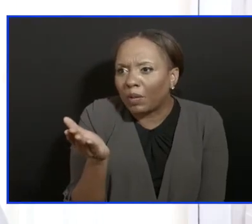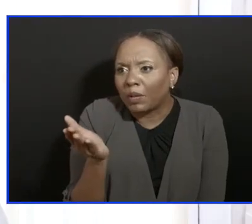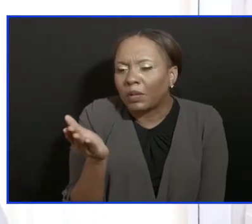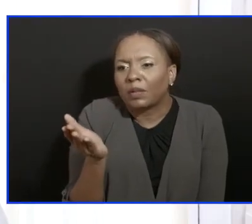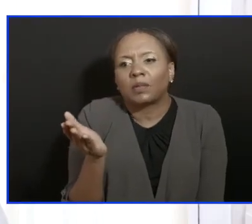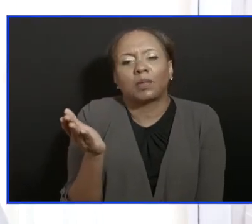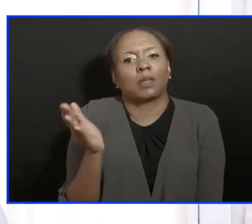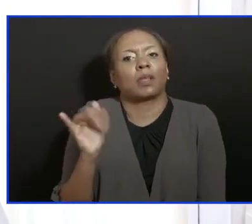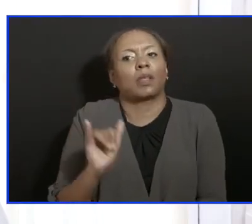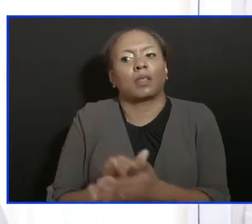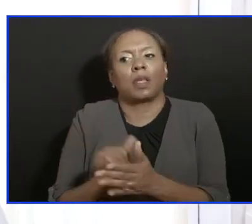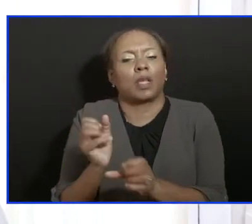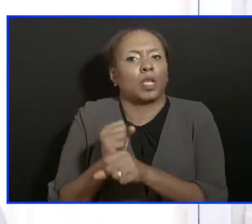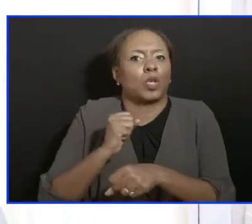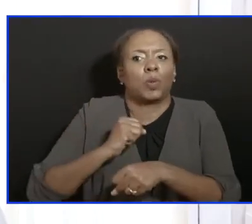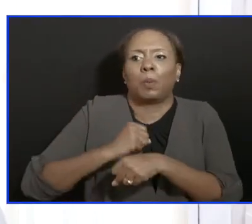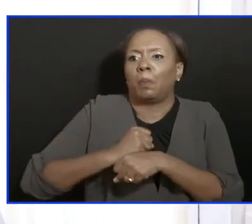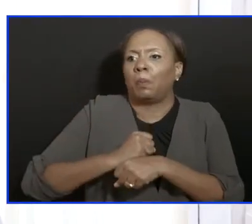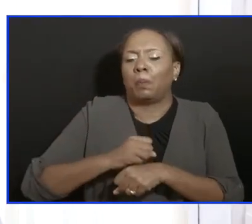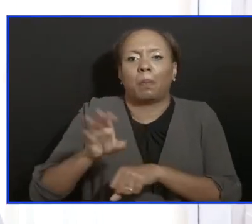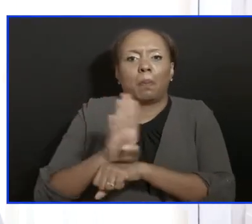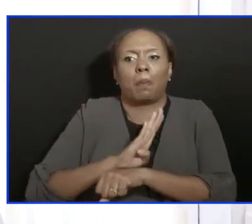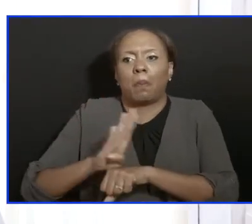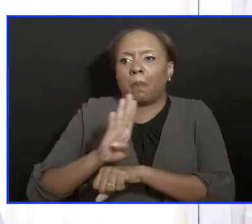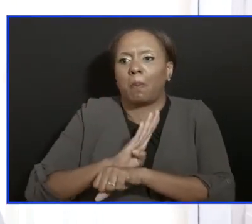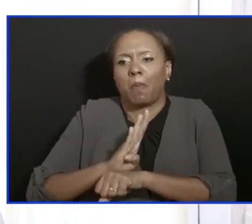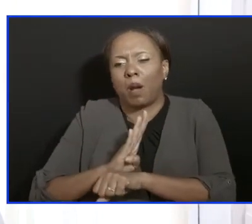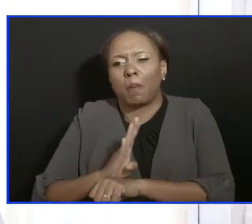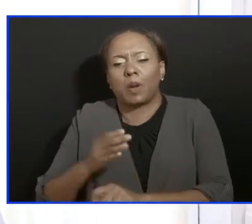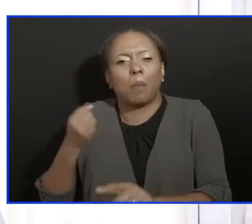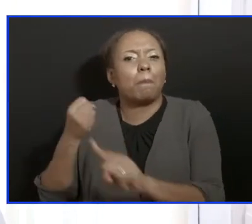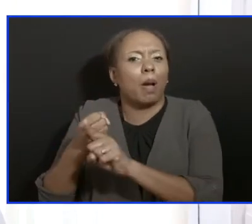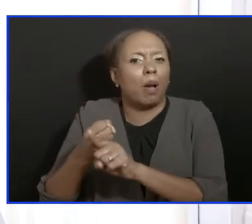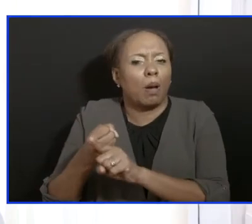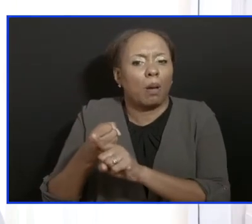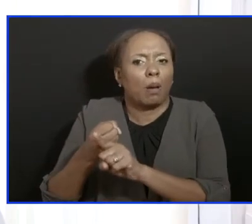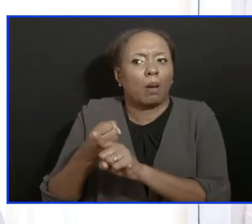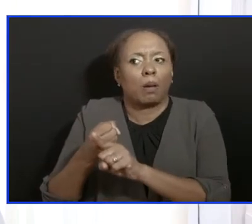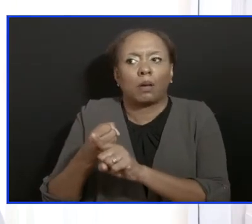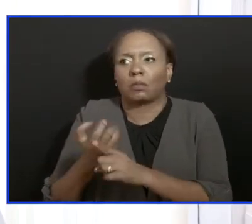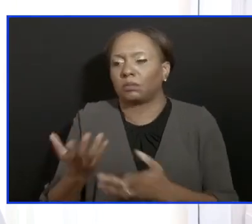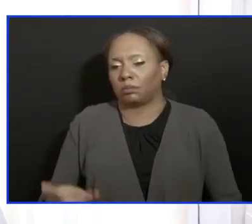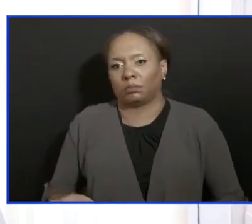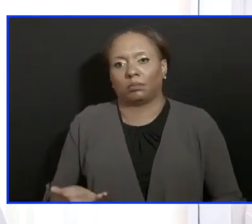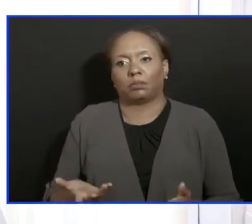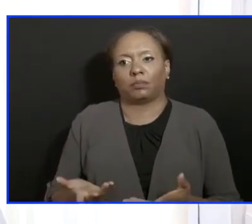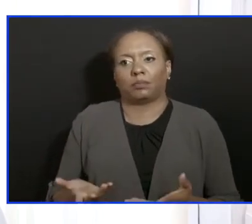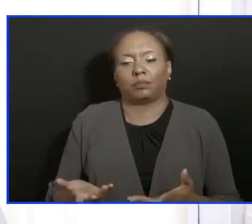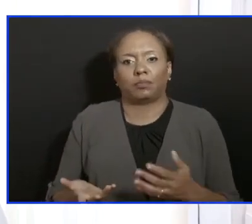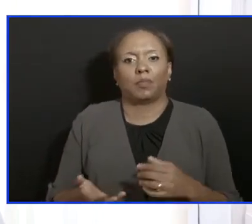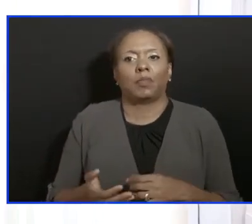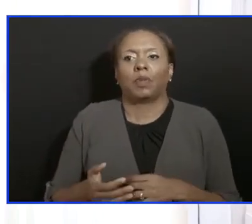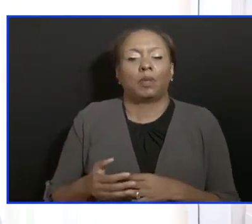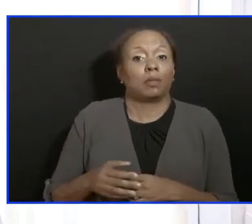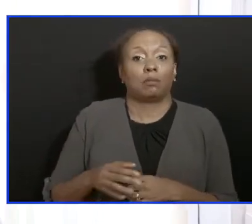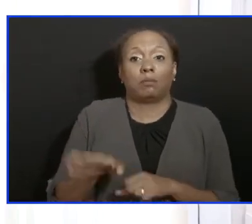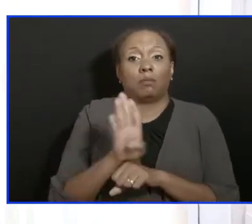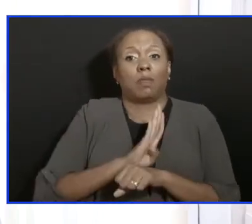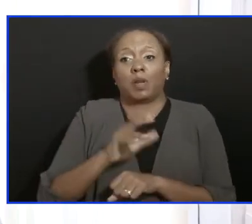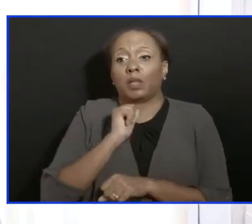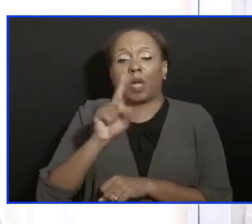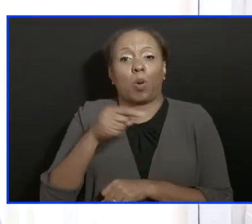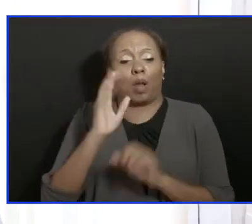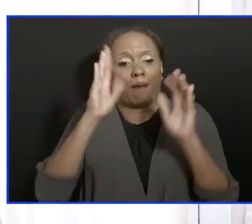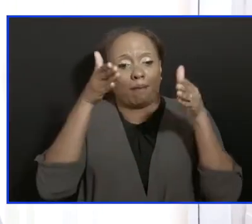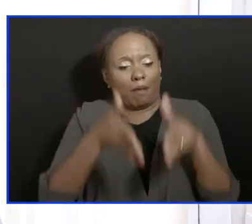killing Barbadians or that is affecting Barbadians. And therefore, we do not have the luxury of a one issue country. I've said